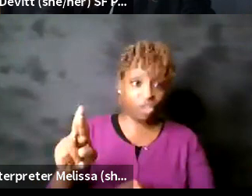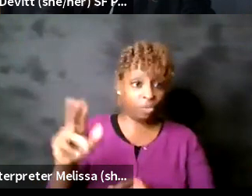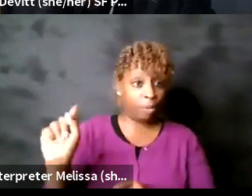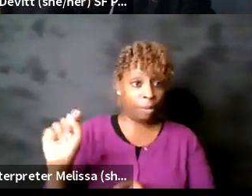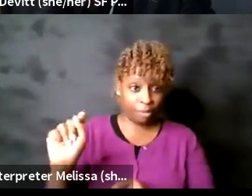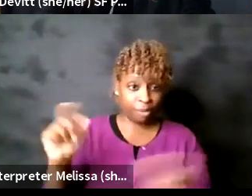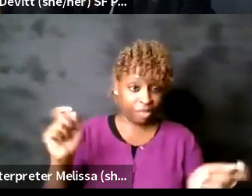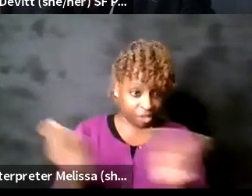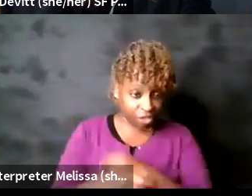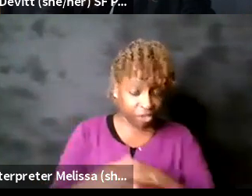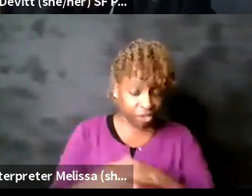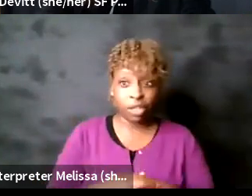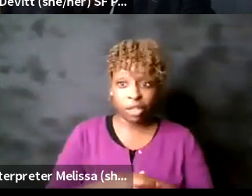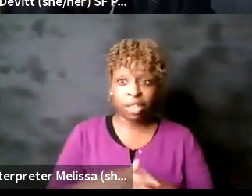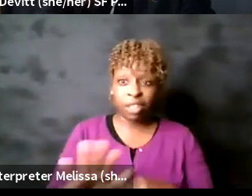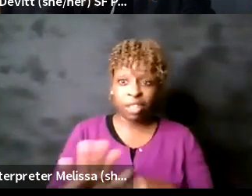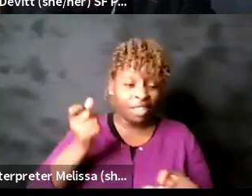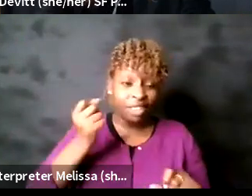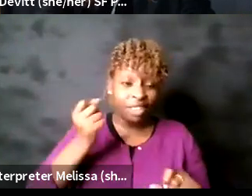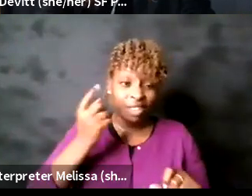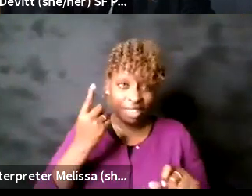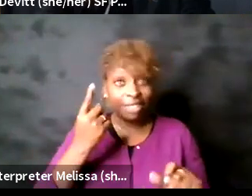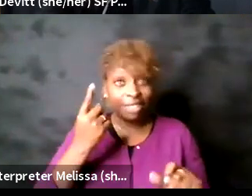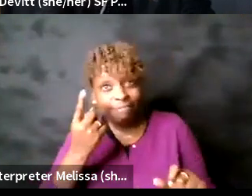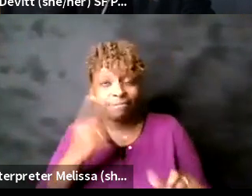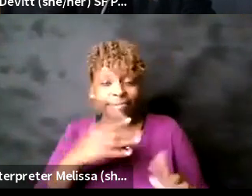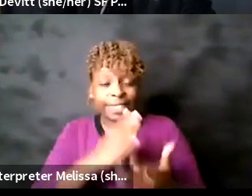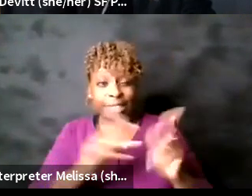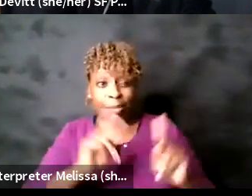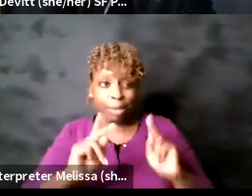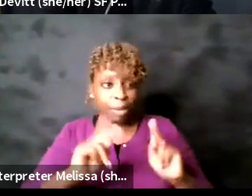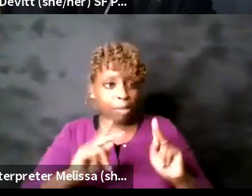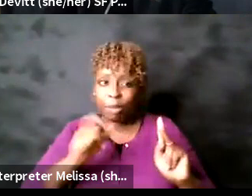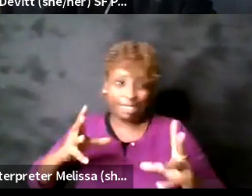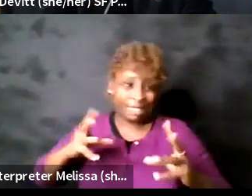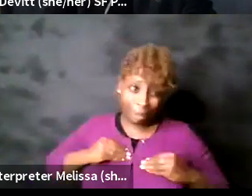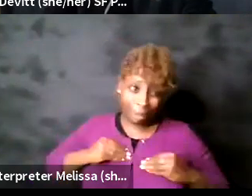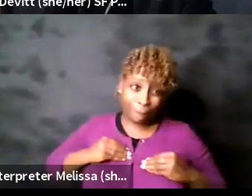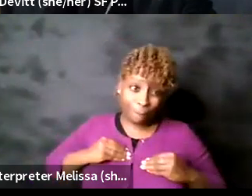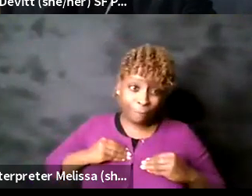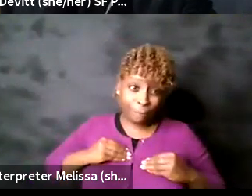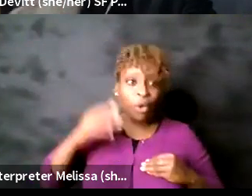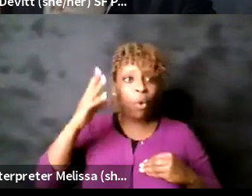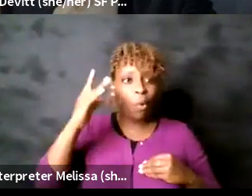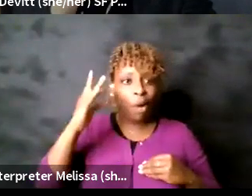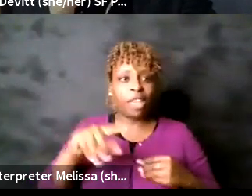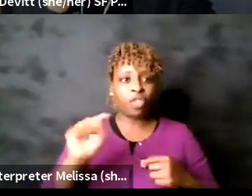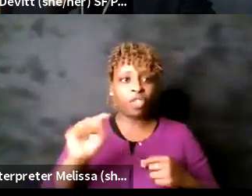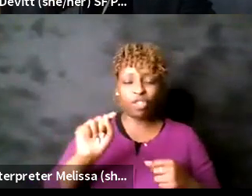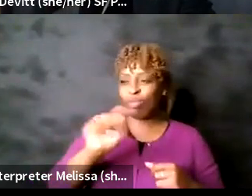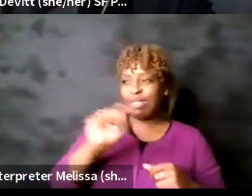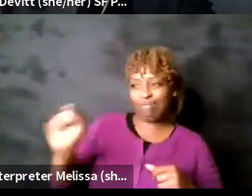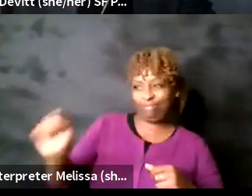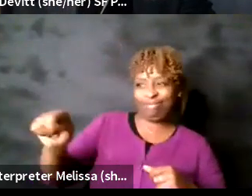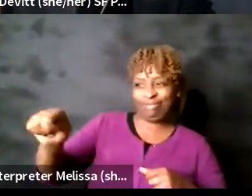very difficult for some individuals despite the fact that the restrooms themselves are closed off um there were some elements that were absolutely